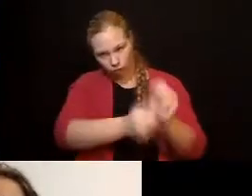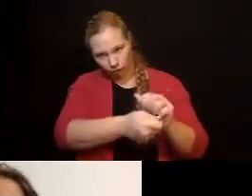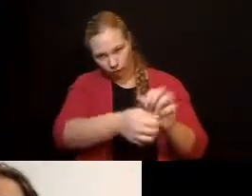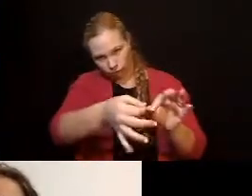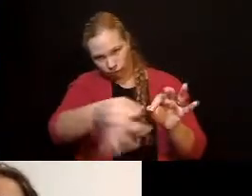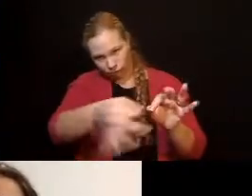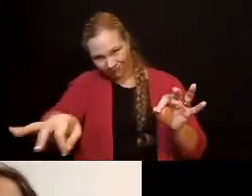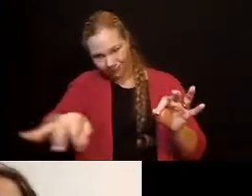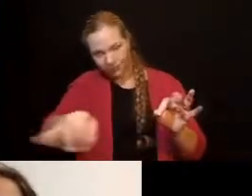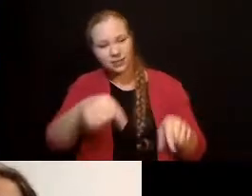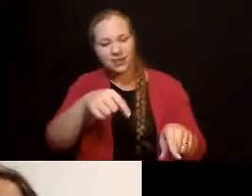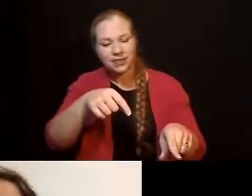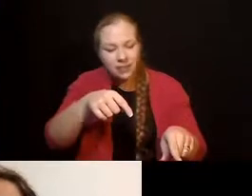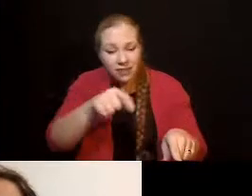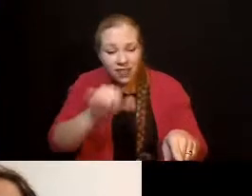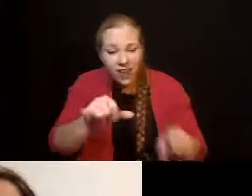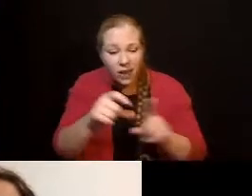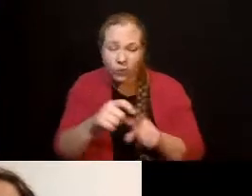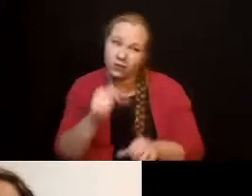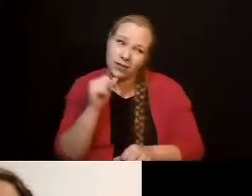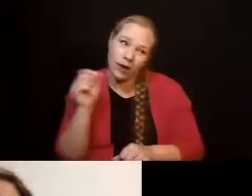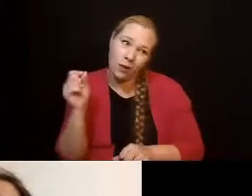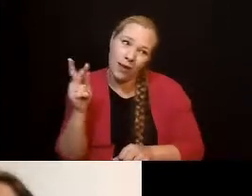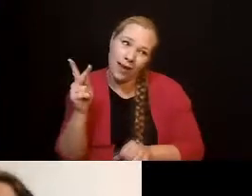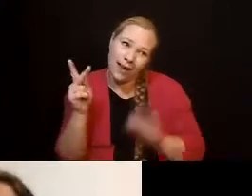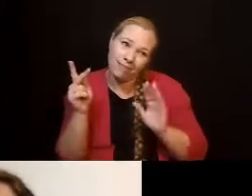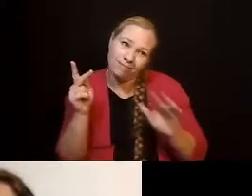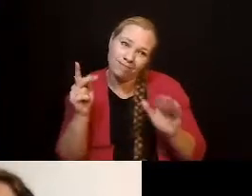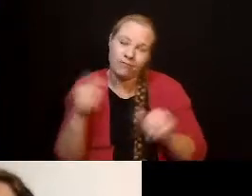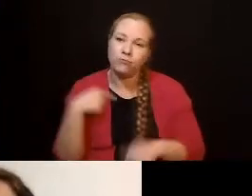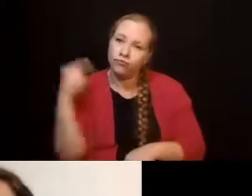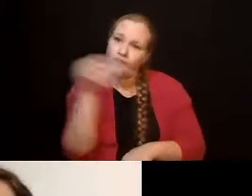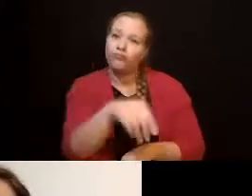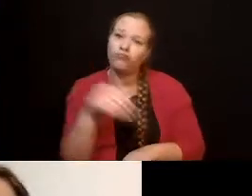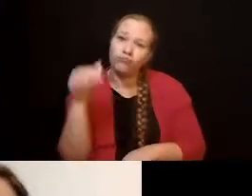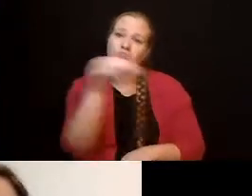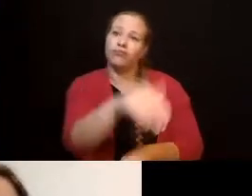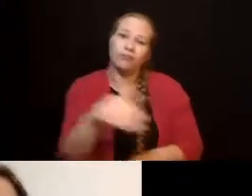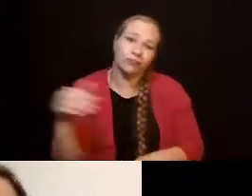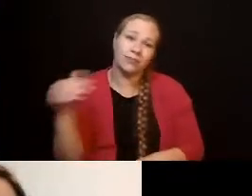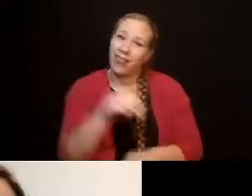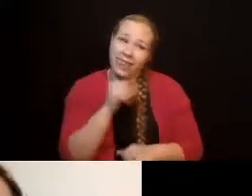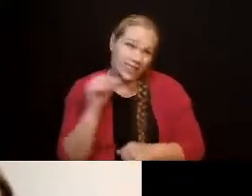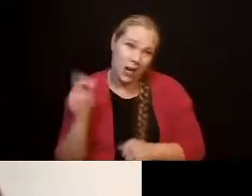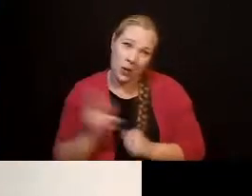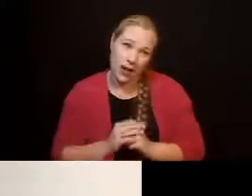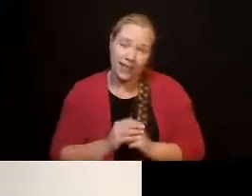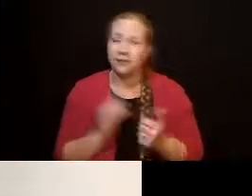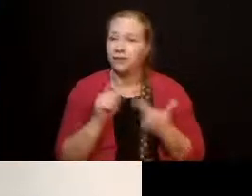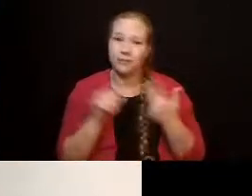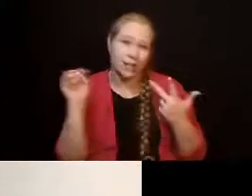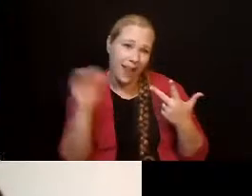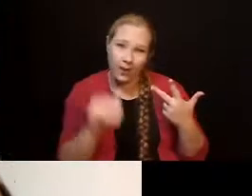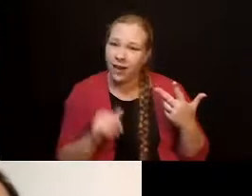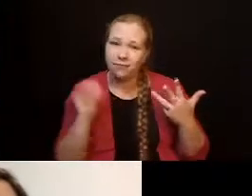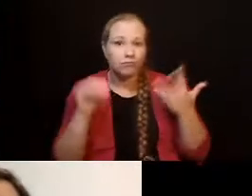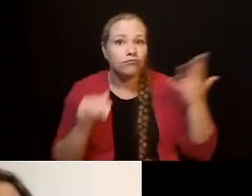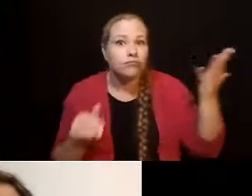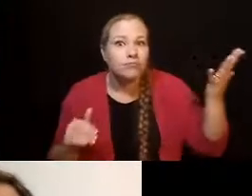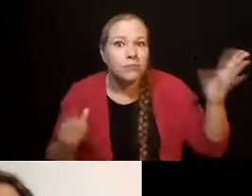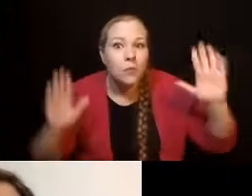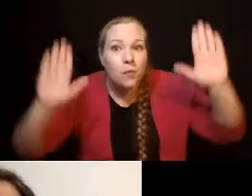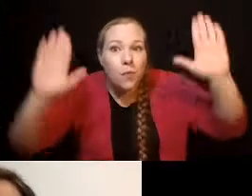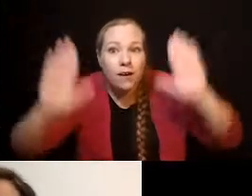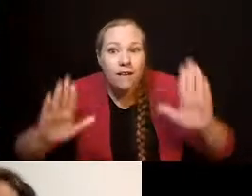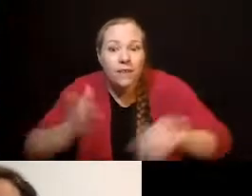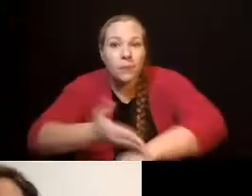And I just think that's wonderful. The other thing that I wanted to talk about is with PEACE, one of the things